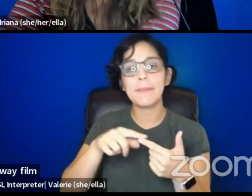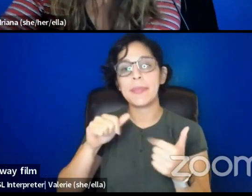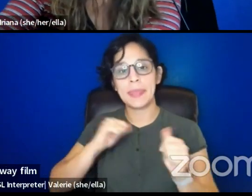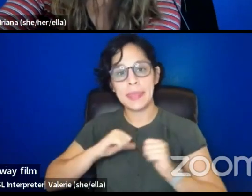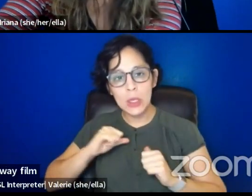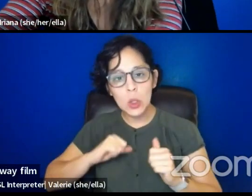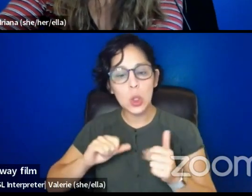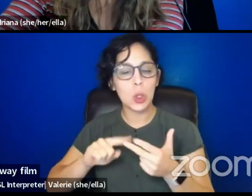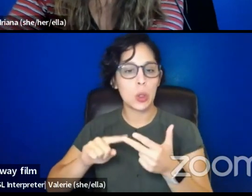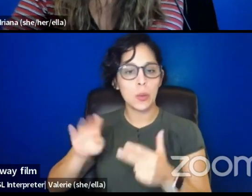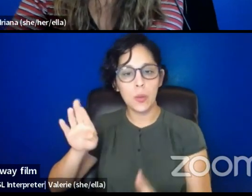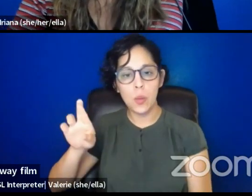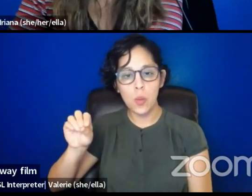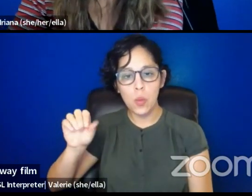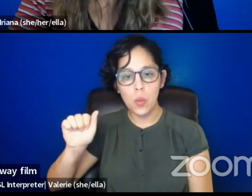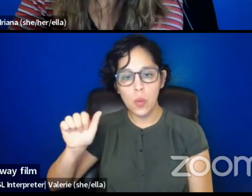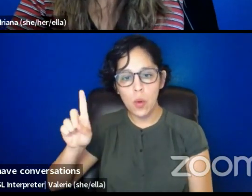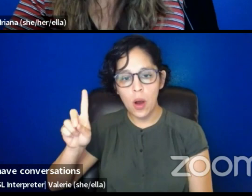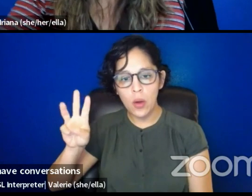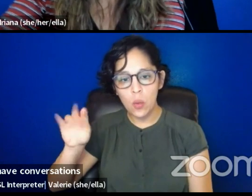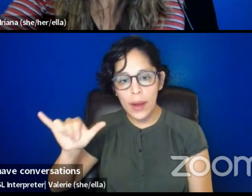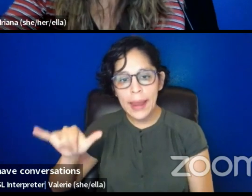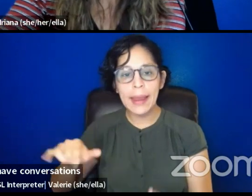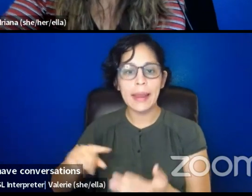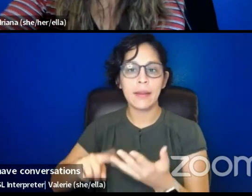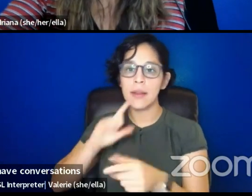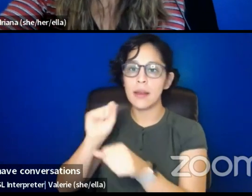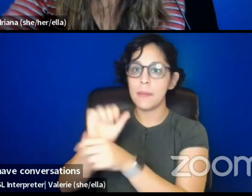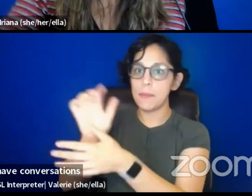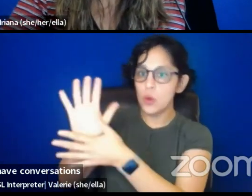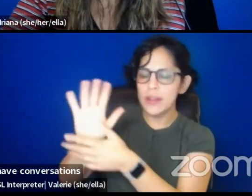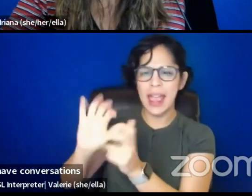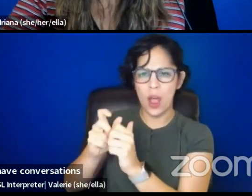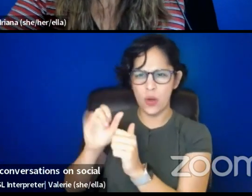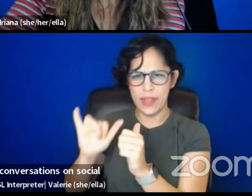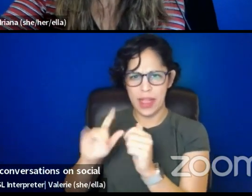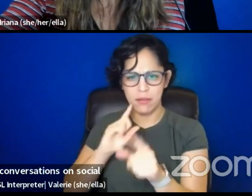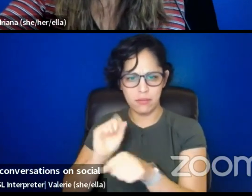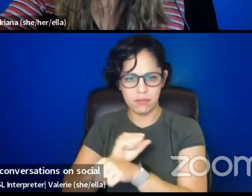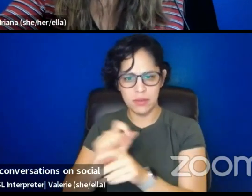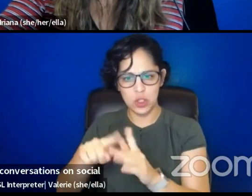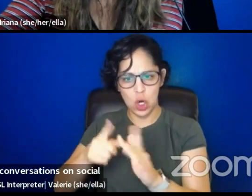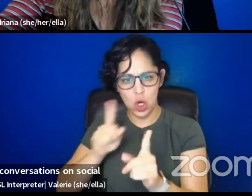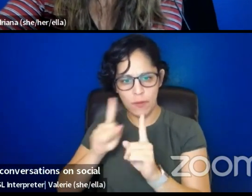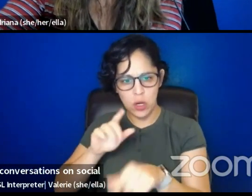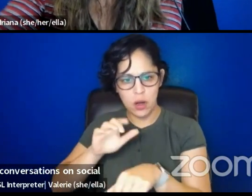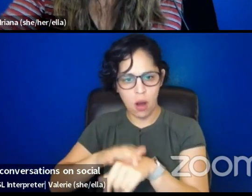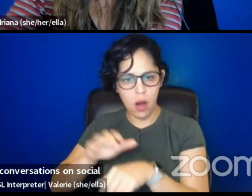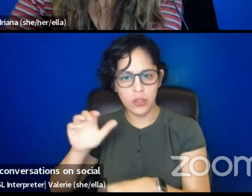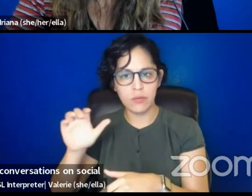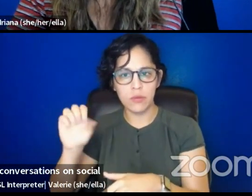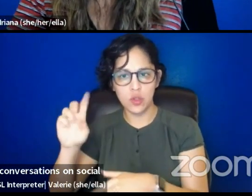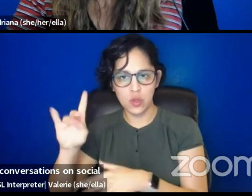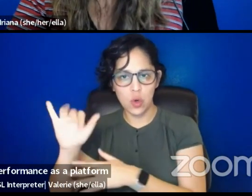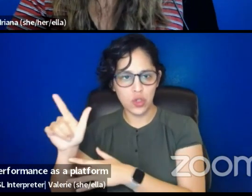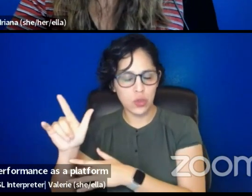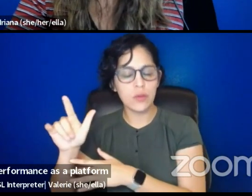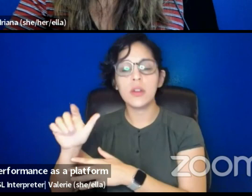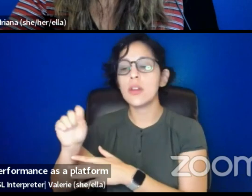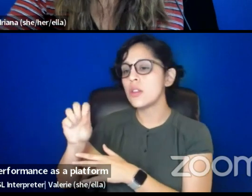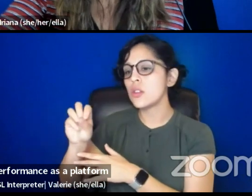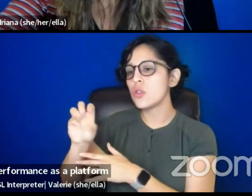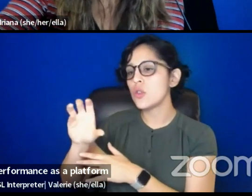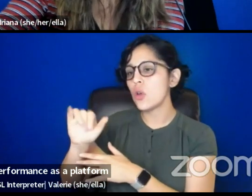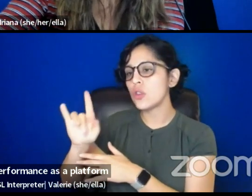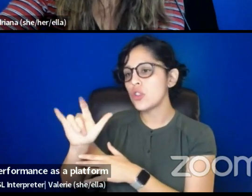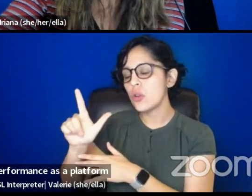have conversations on social justice, and how can we use performance as a platform to